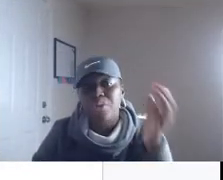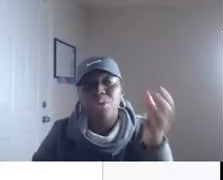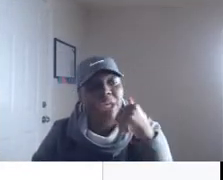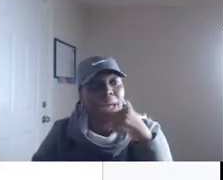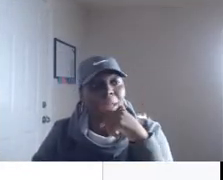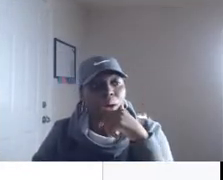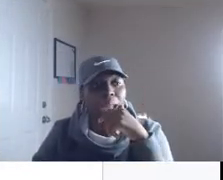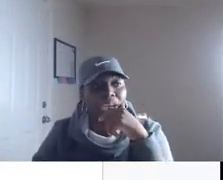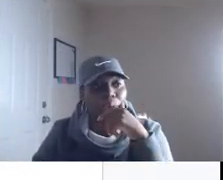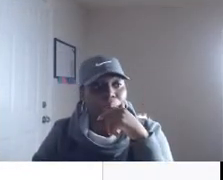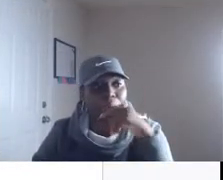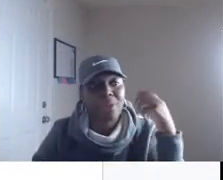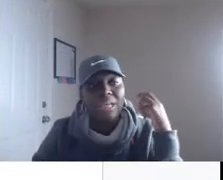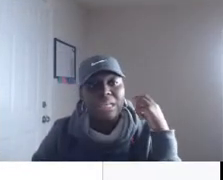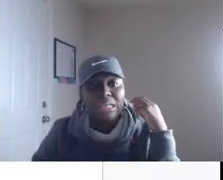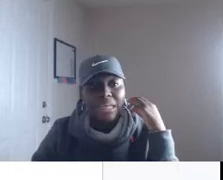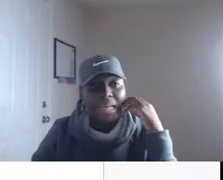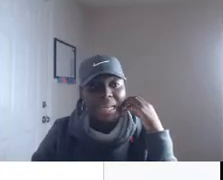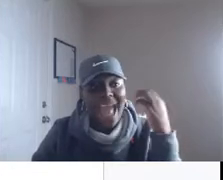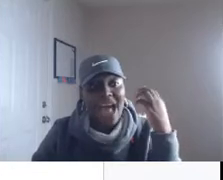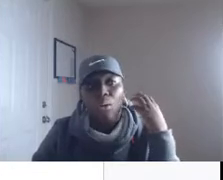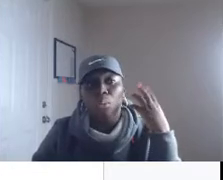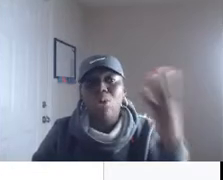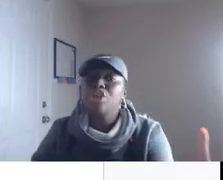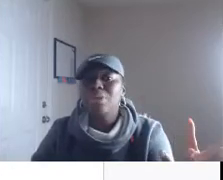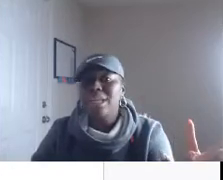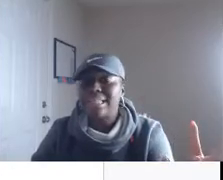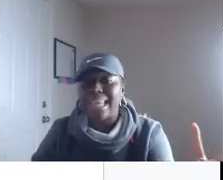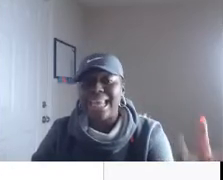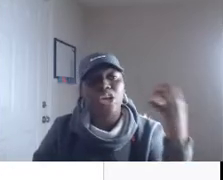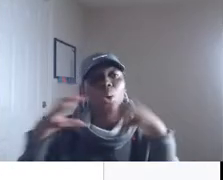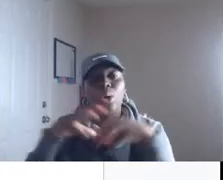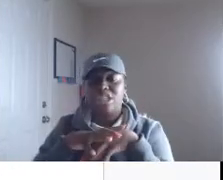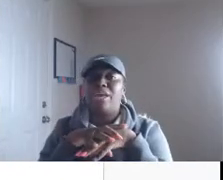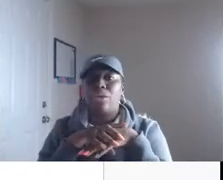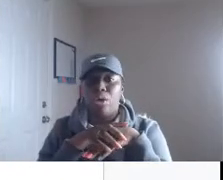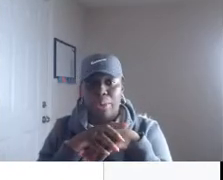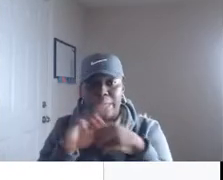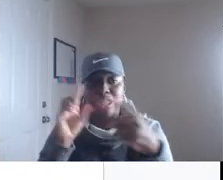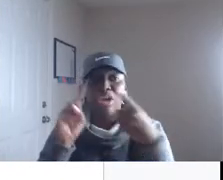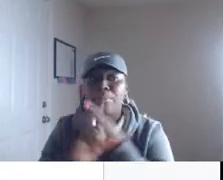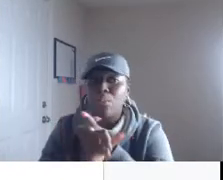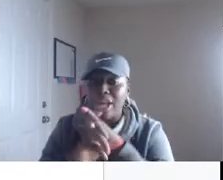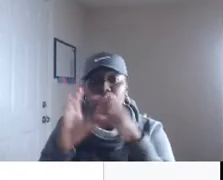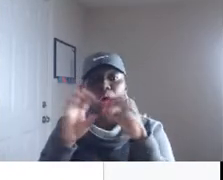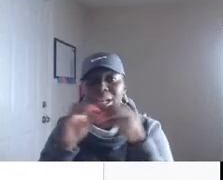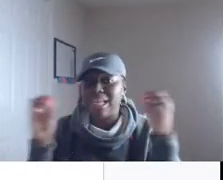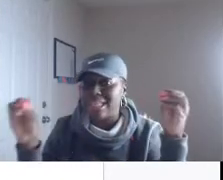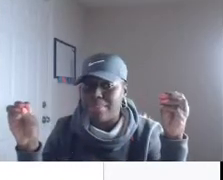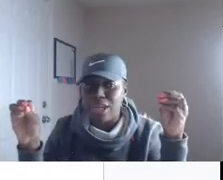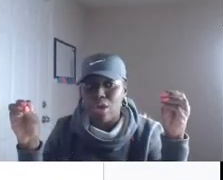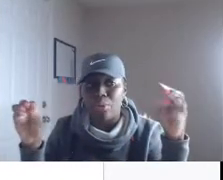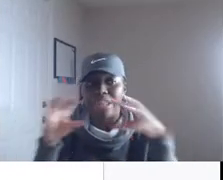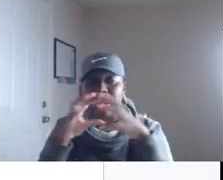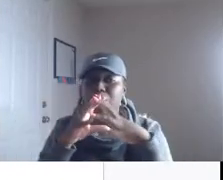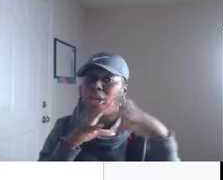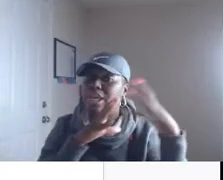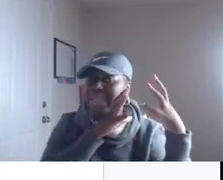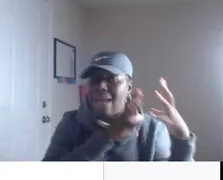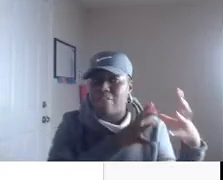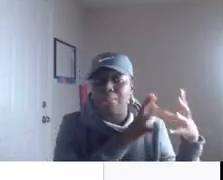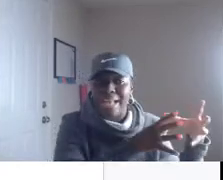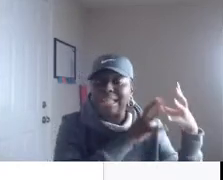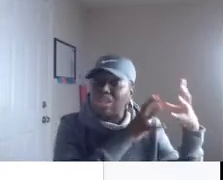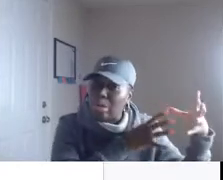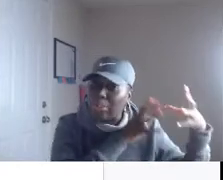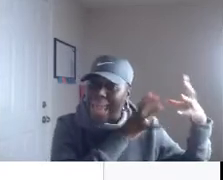for you to become an online notary now what do you need to get in order to be a notary so number one you already need to be a notary so you're